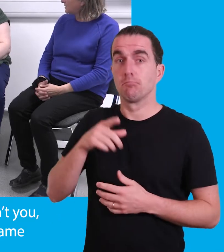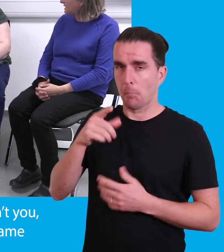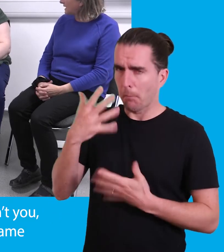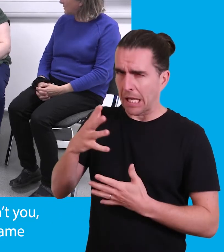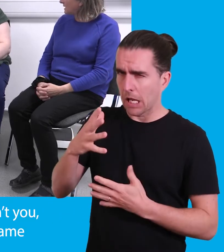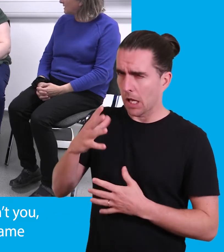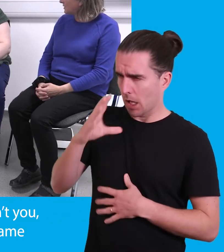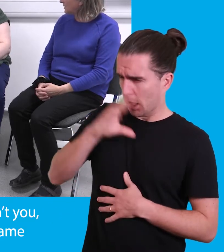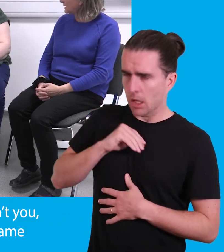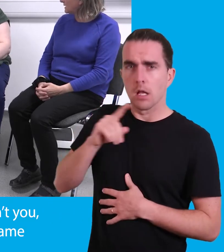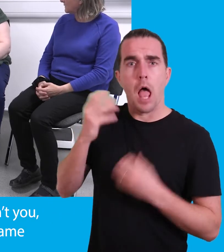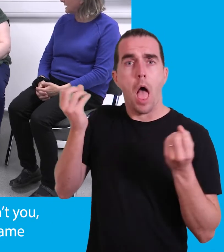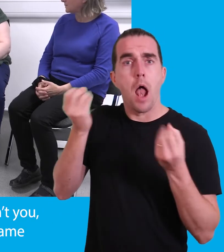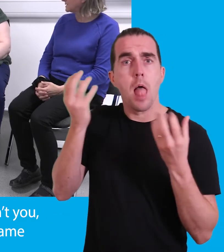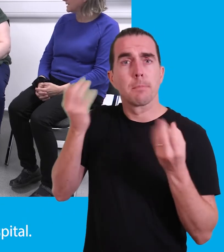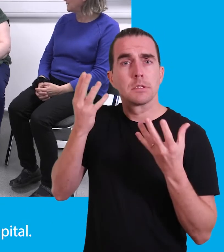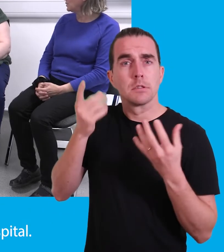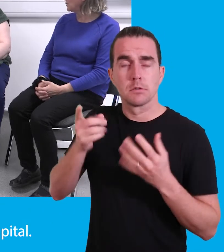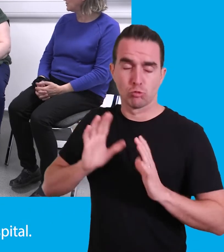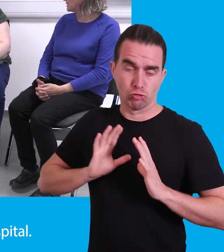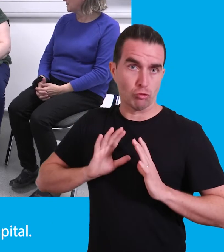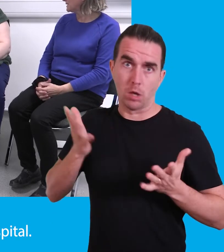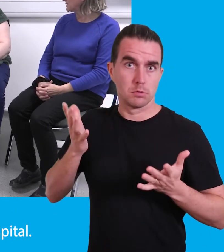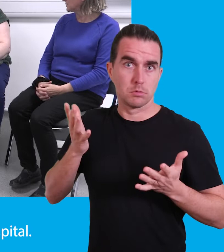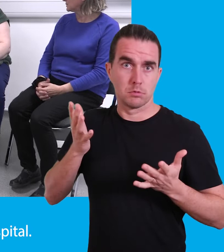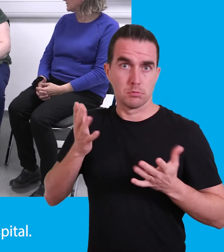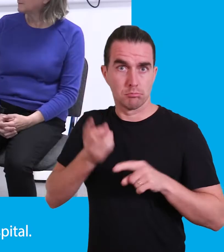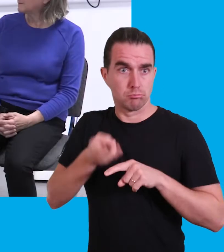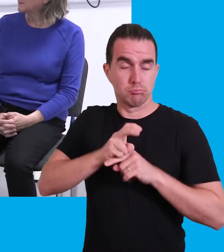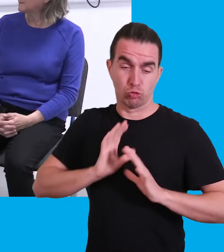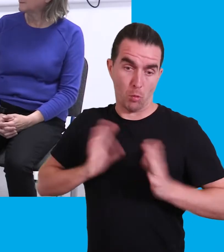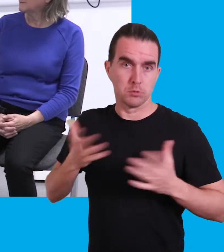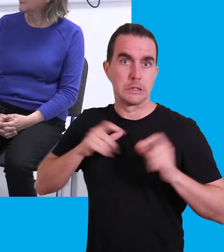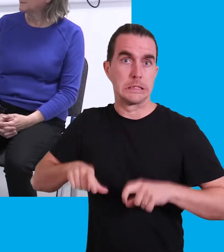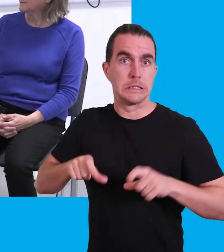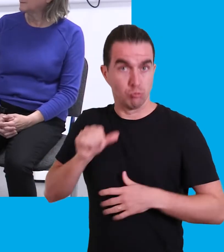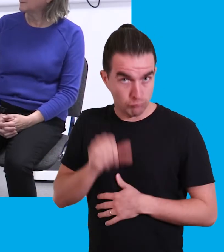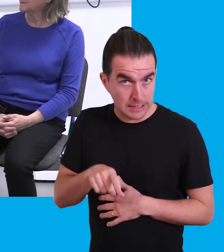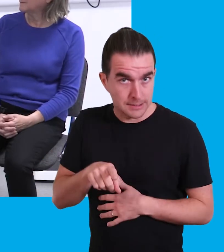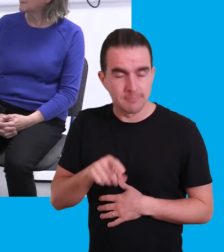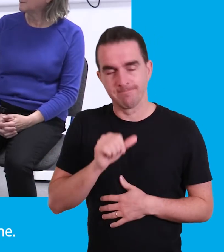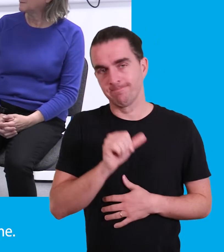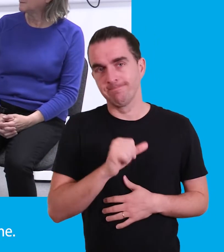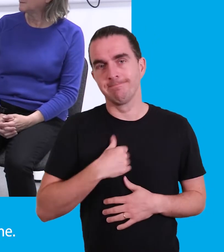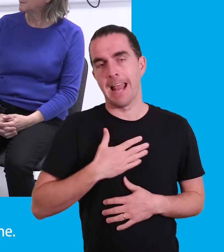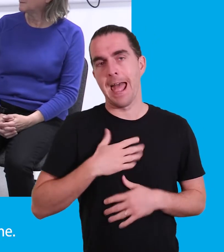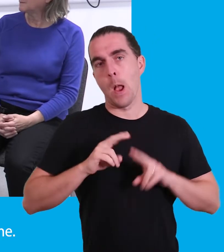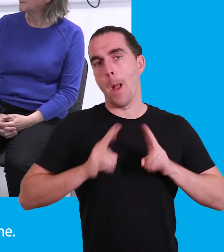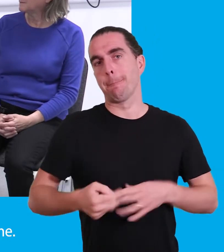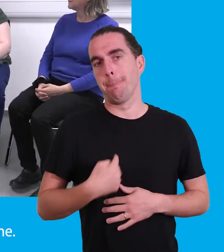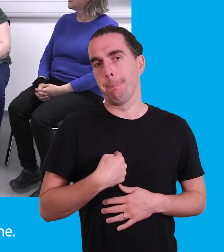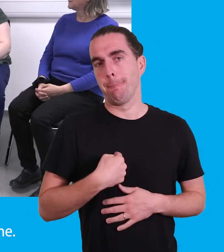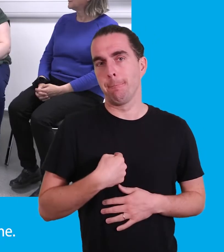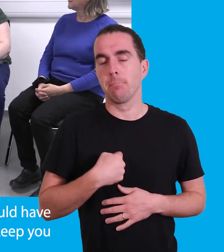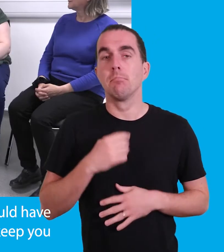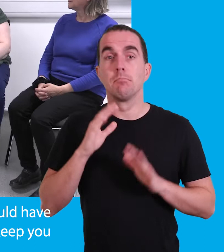Jane, you did tell me, didn't you, that if the ambulance came, you wouldn't want to go back into hospital. Is that right? Yes, I like being at home.